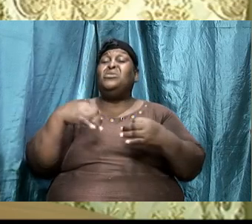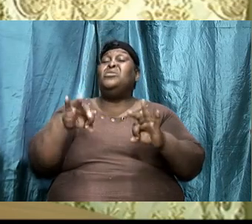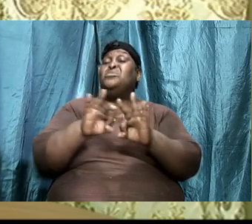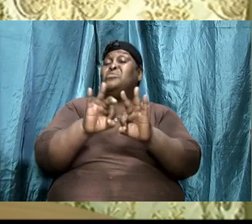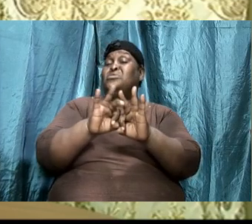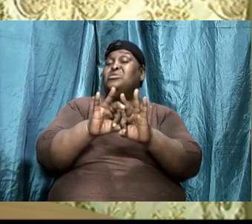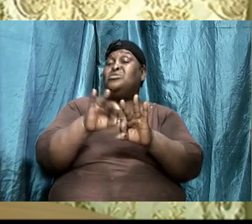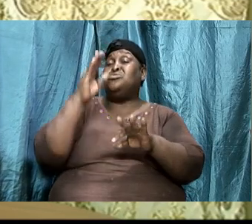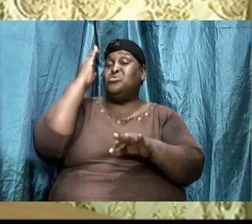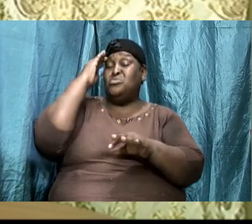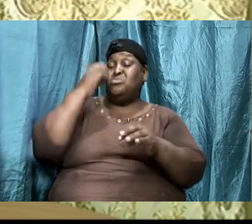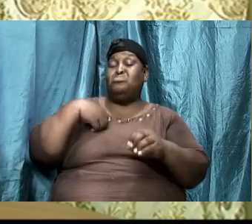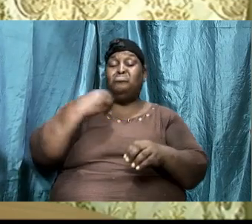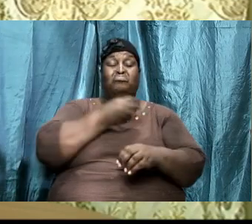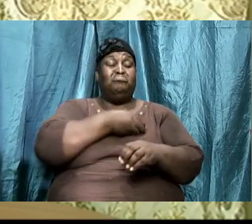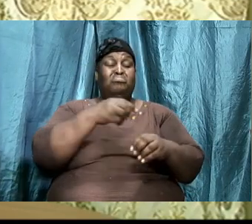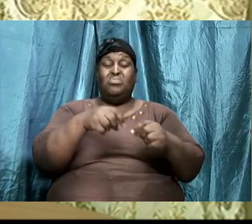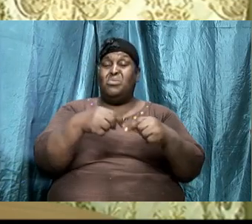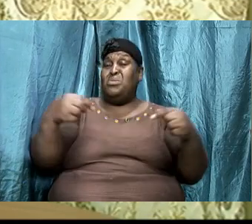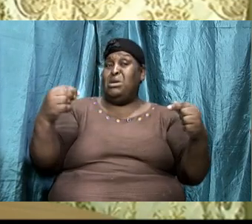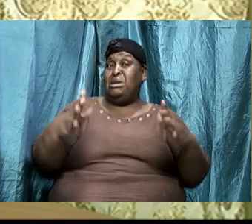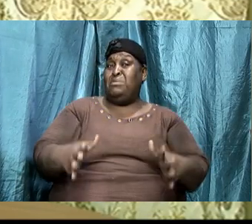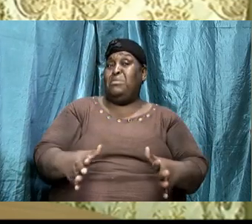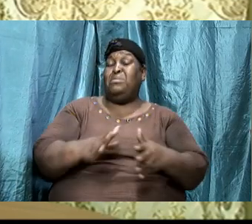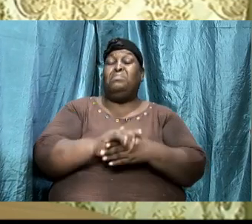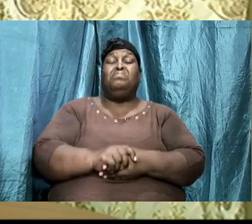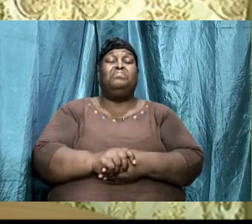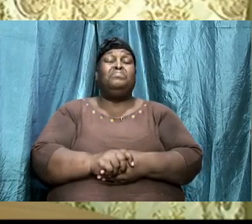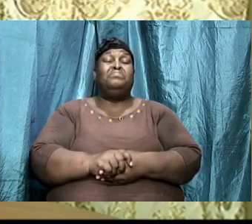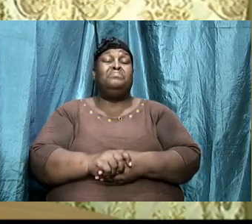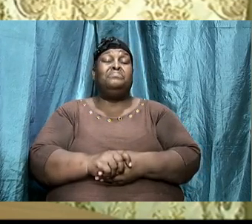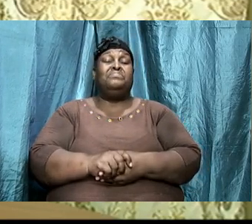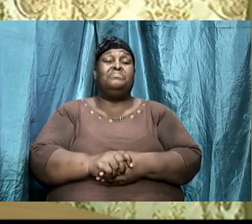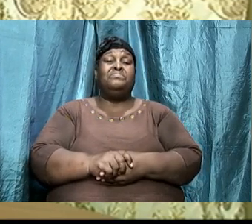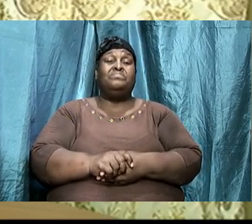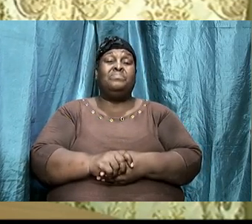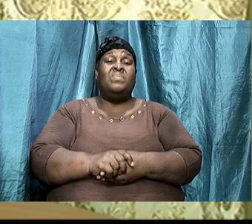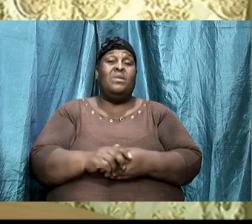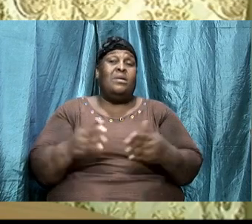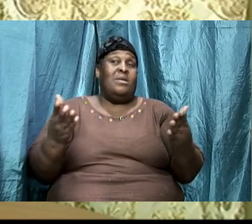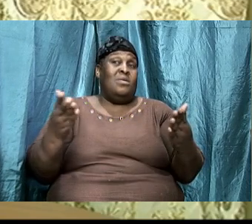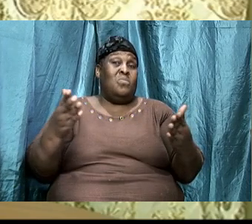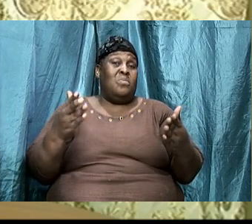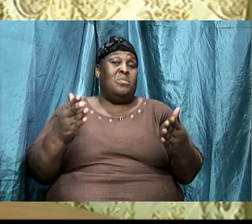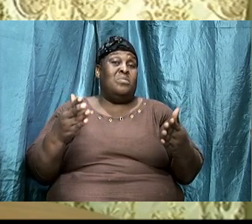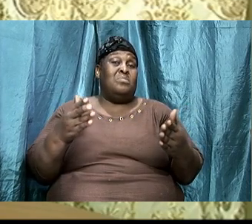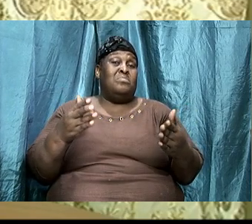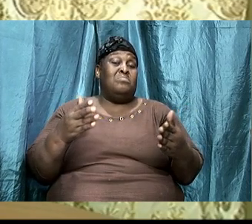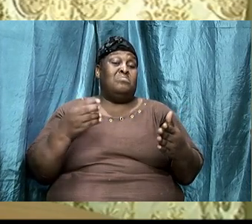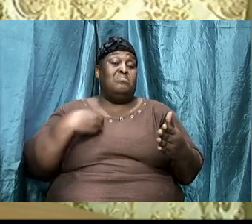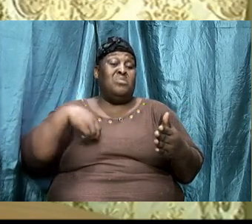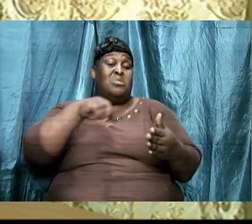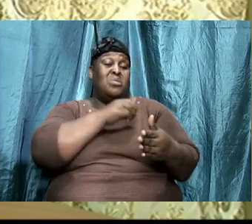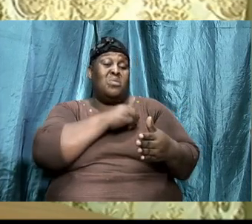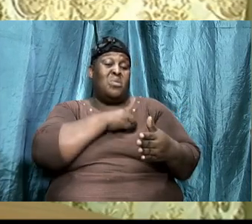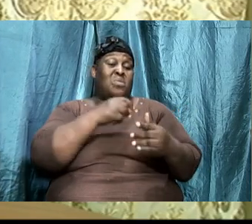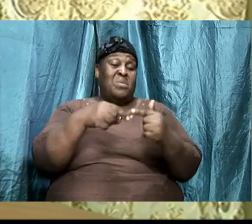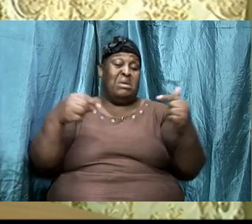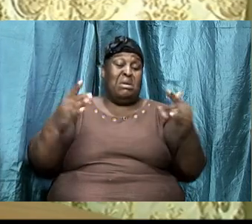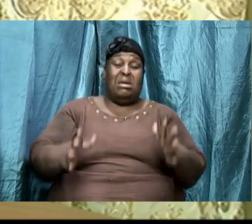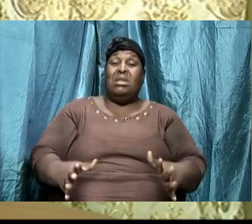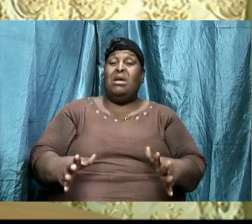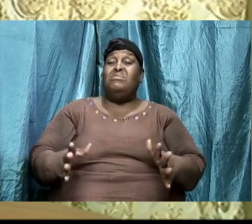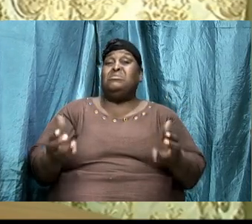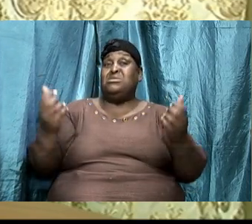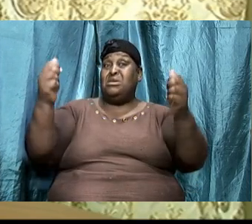to know our enemy. Right? And what he is capable of. If you don't know your enemy,